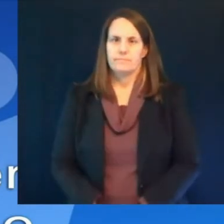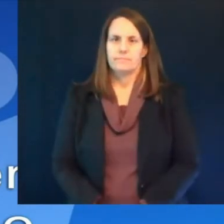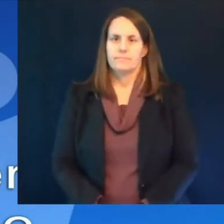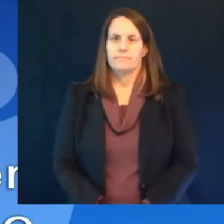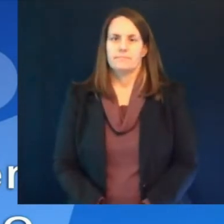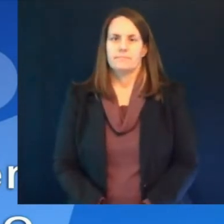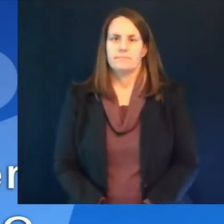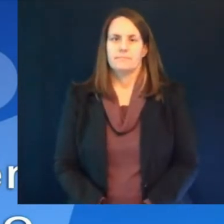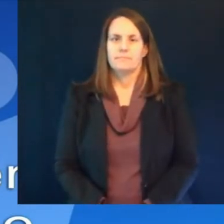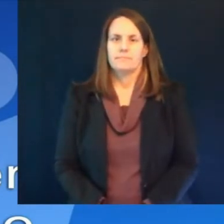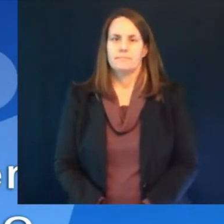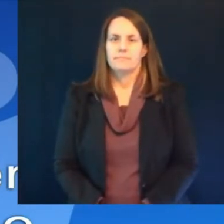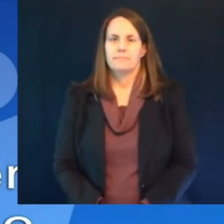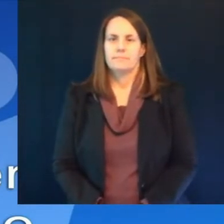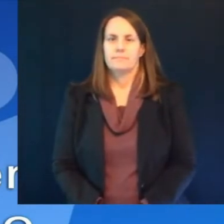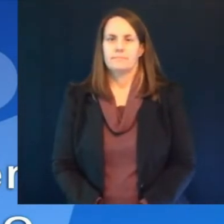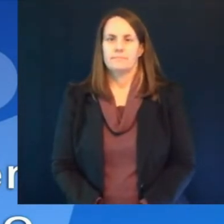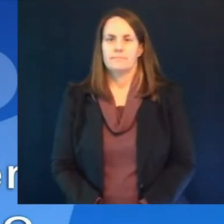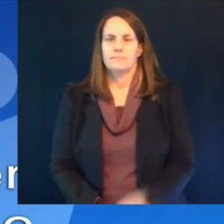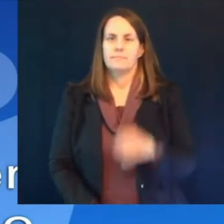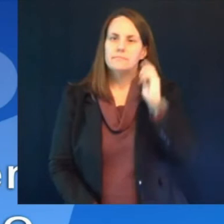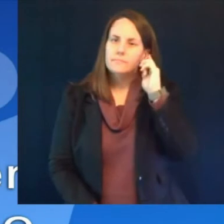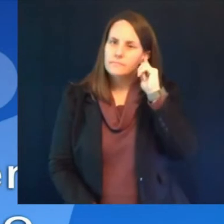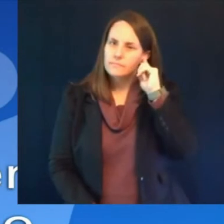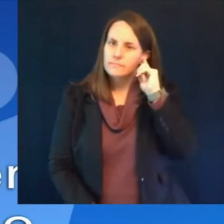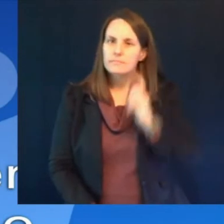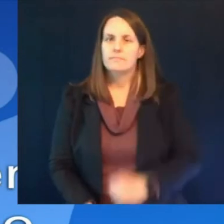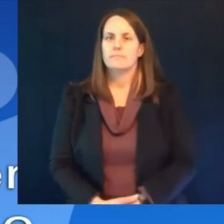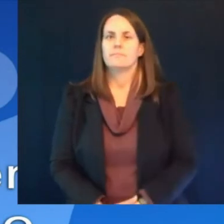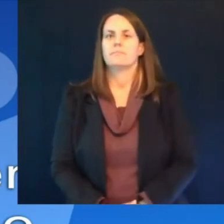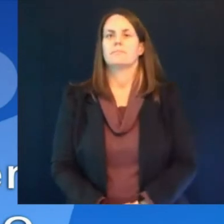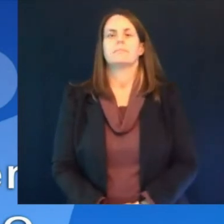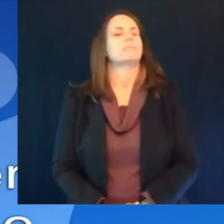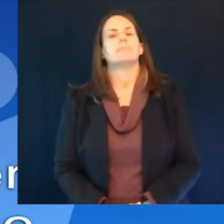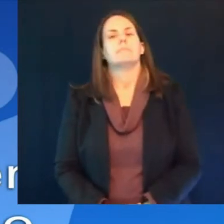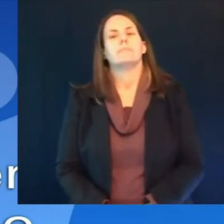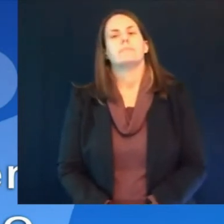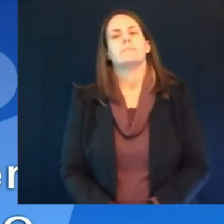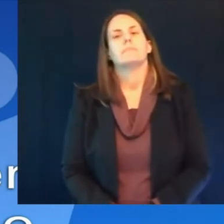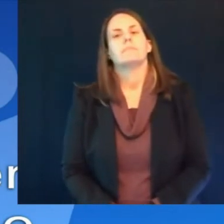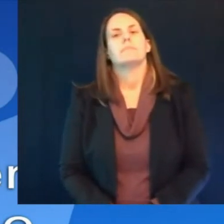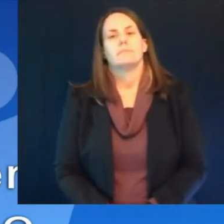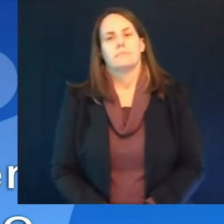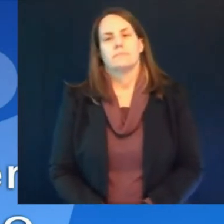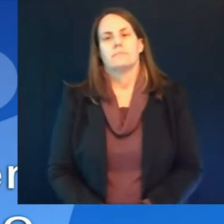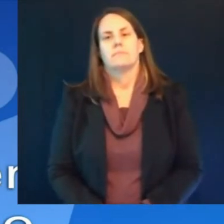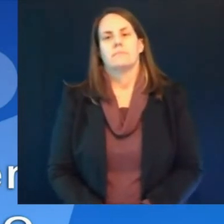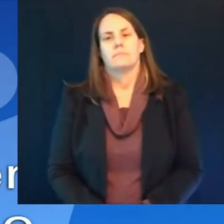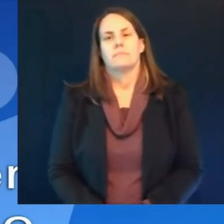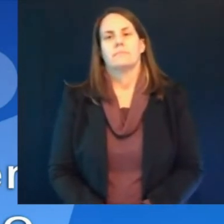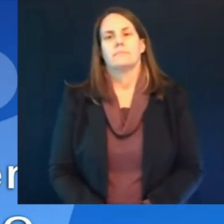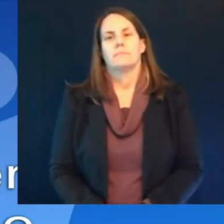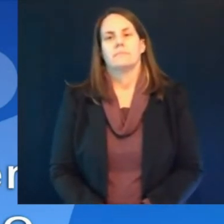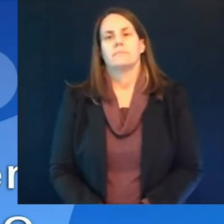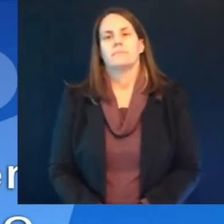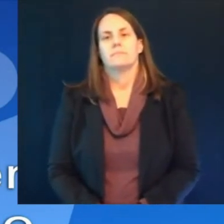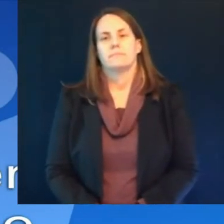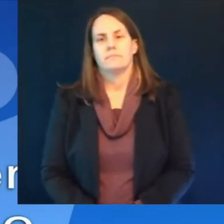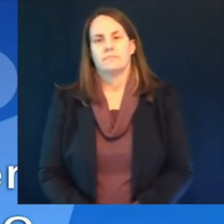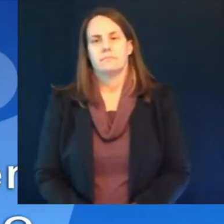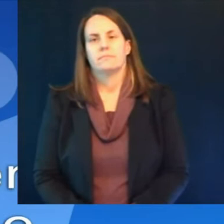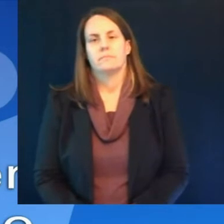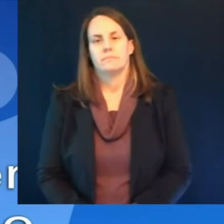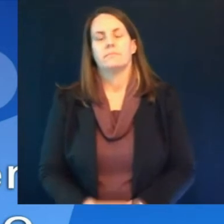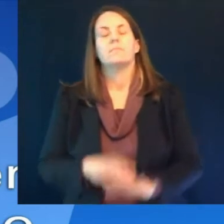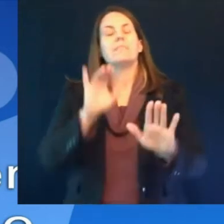so if the u.s does end up finding more instances of this rare blood clotting disorder i guess i'm just wondering